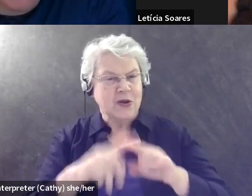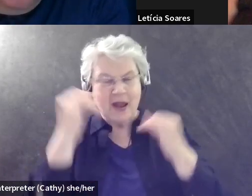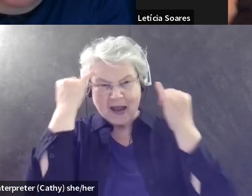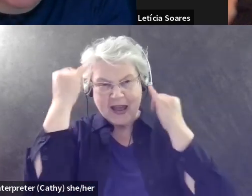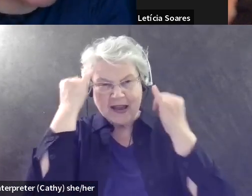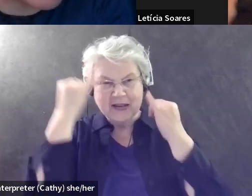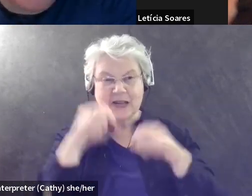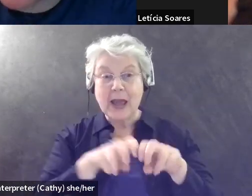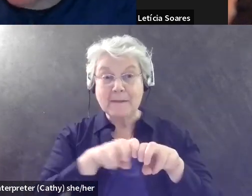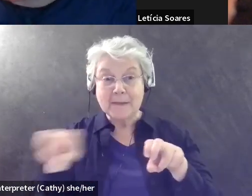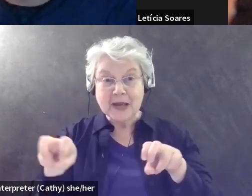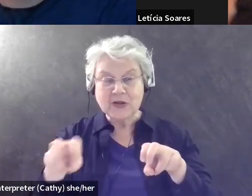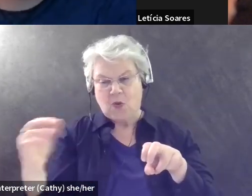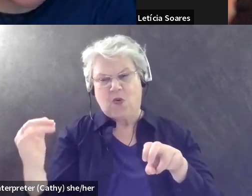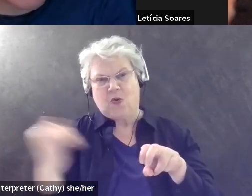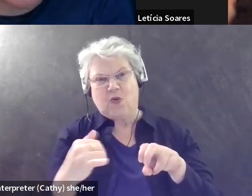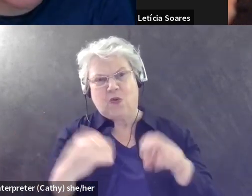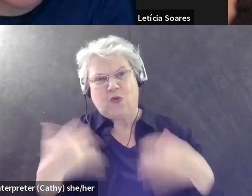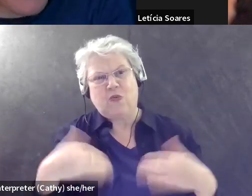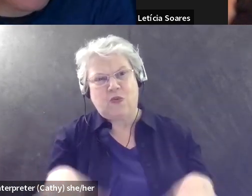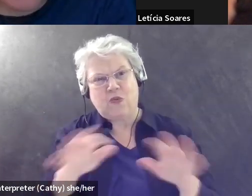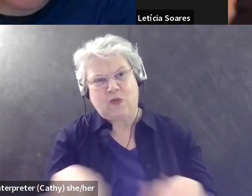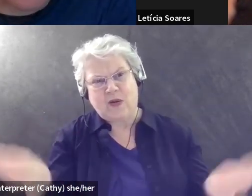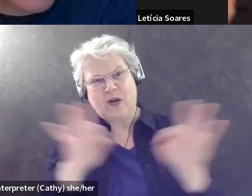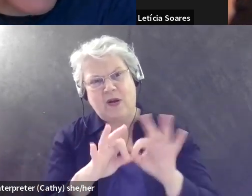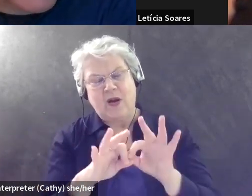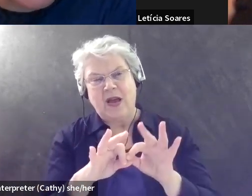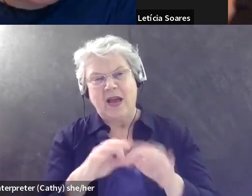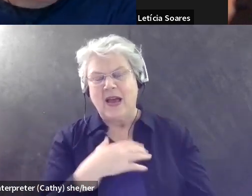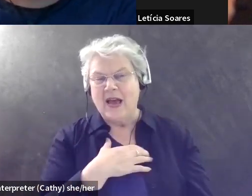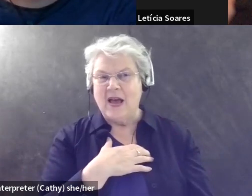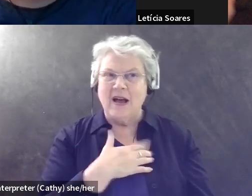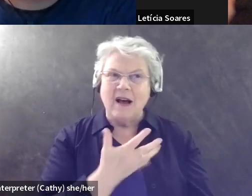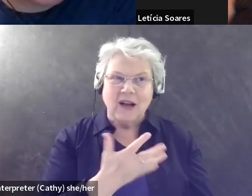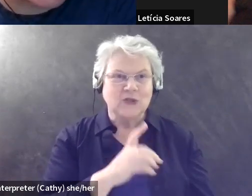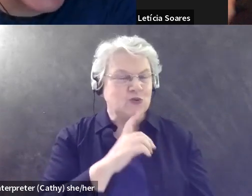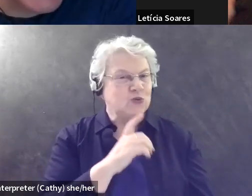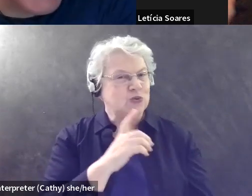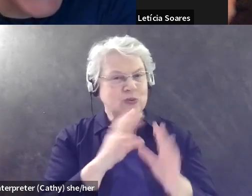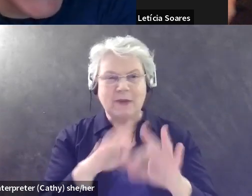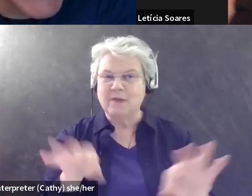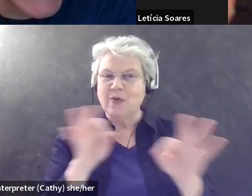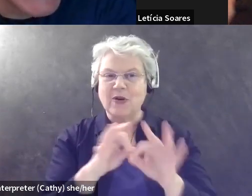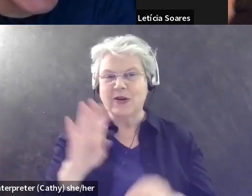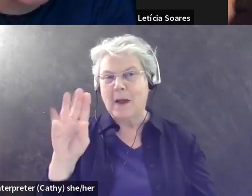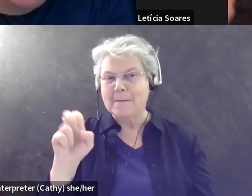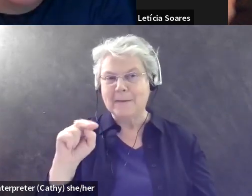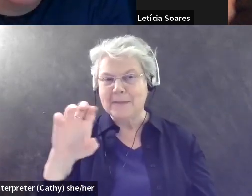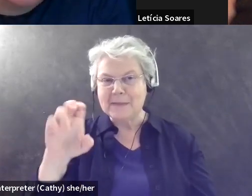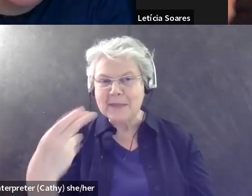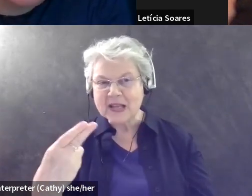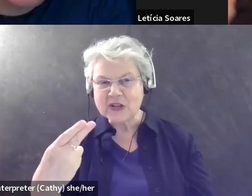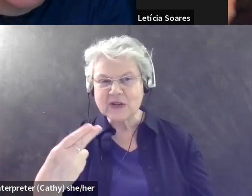benches. Benches. Oh my gosh. I, I, I, I'm sure we need to start a hashtag about birding from benches, uh, on social media. Benches.